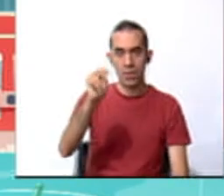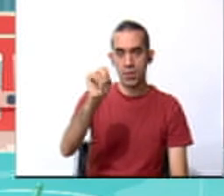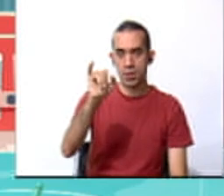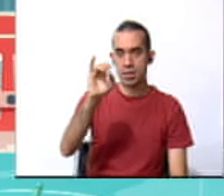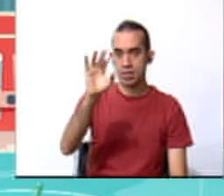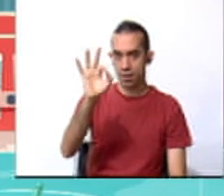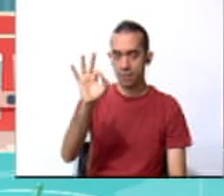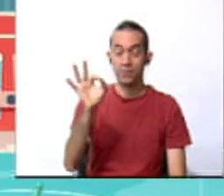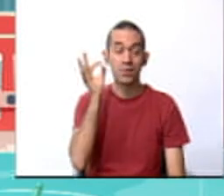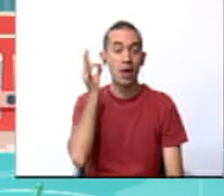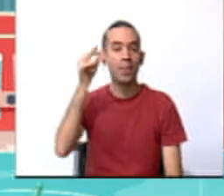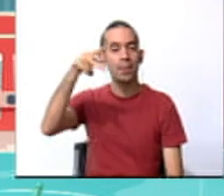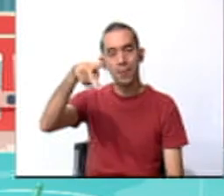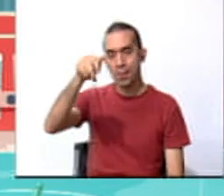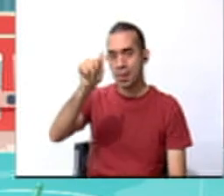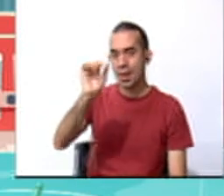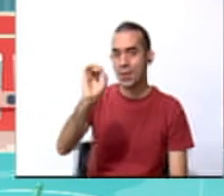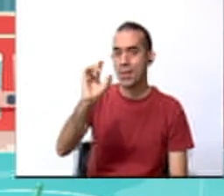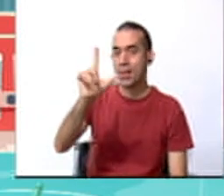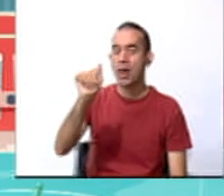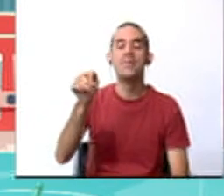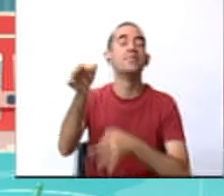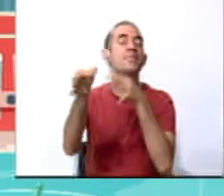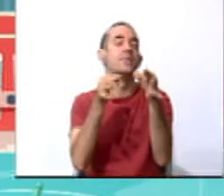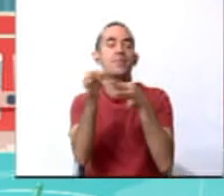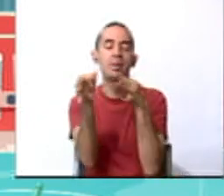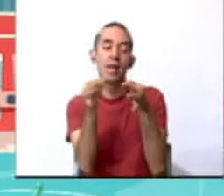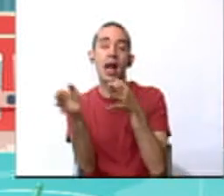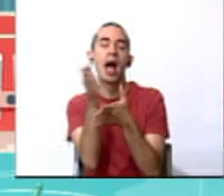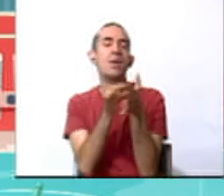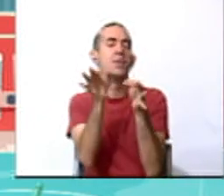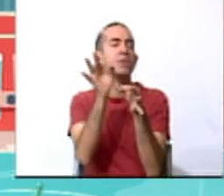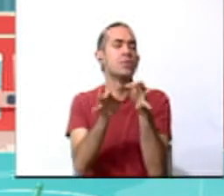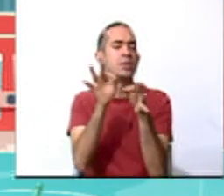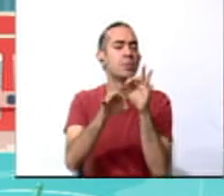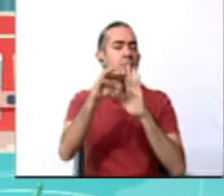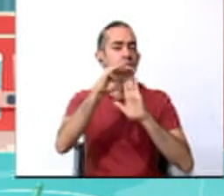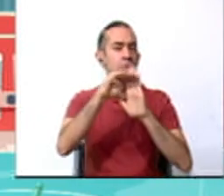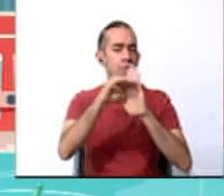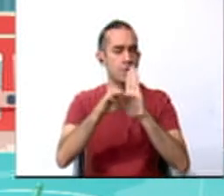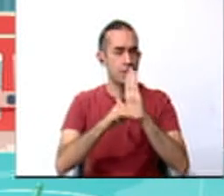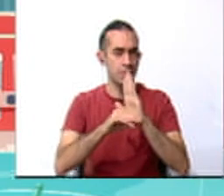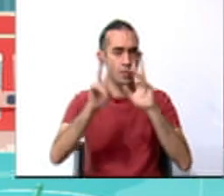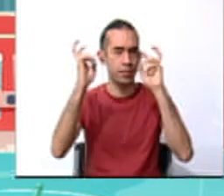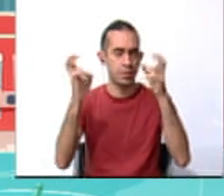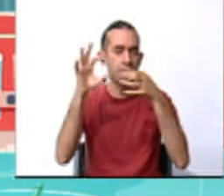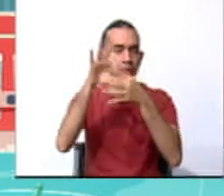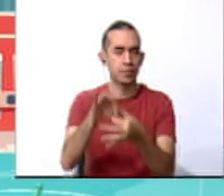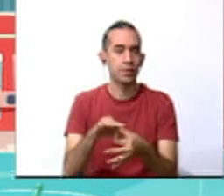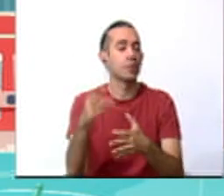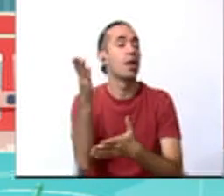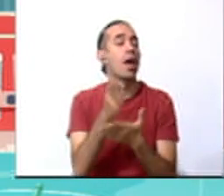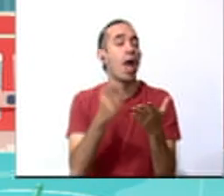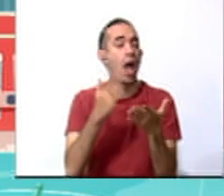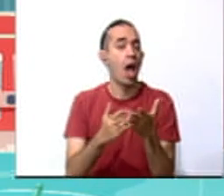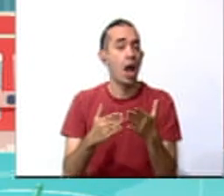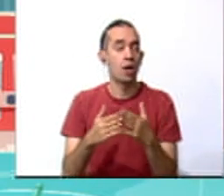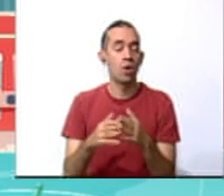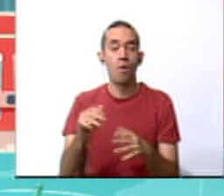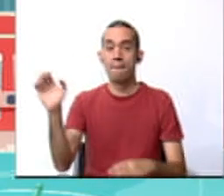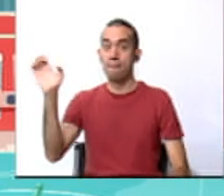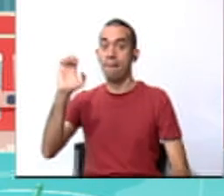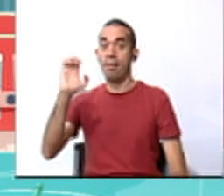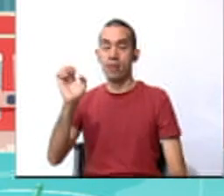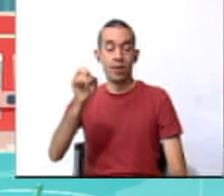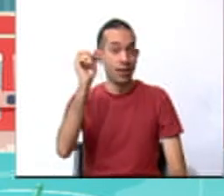Paola is going to explain some simple instructions about what to do in case of an emergency.